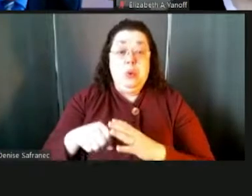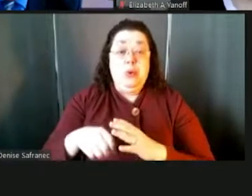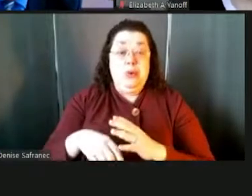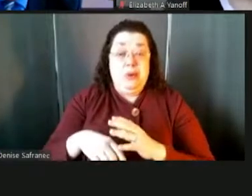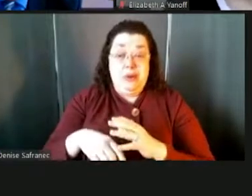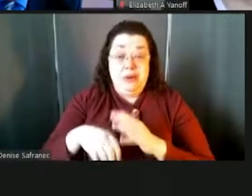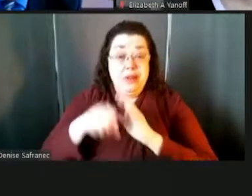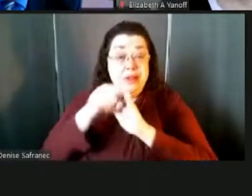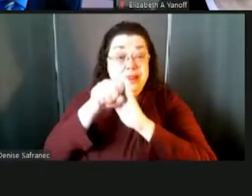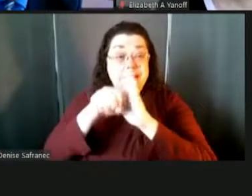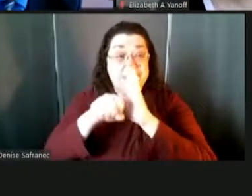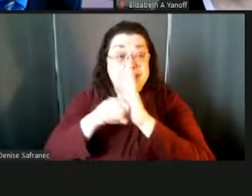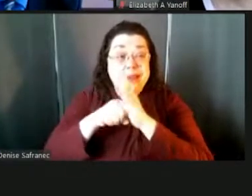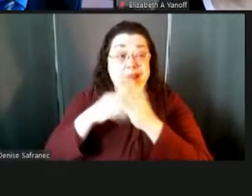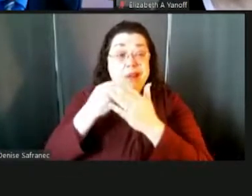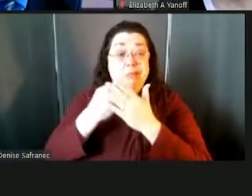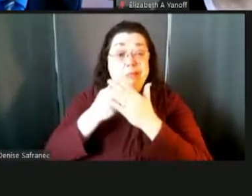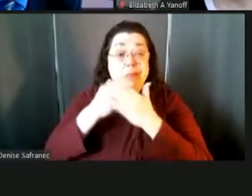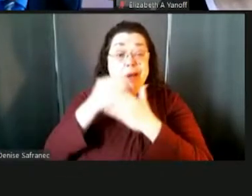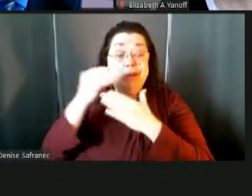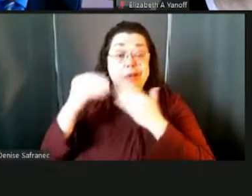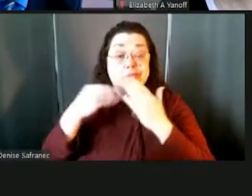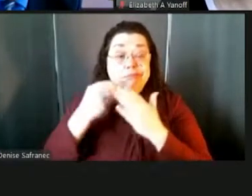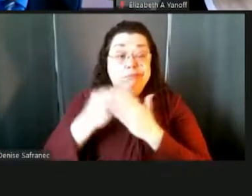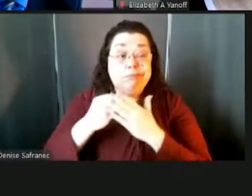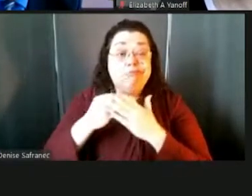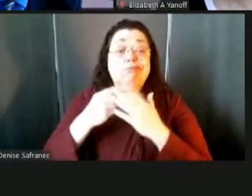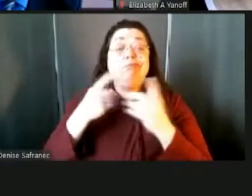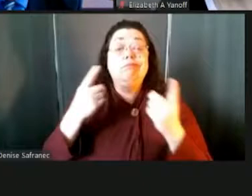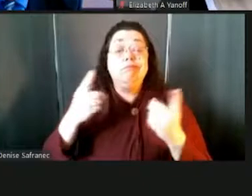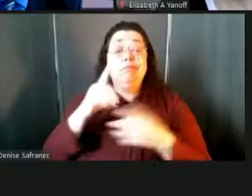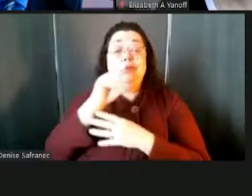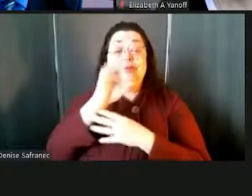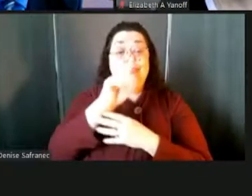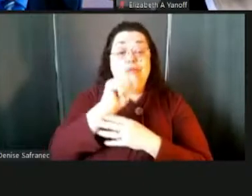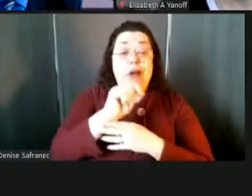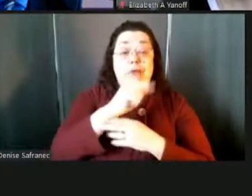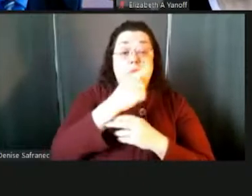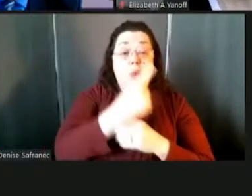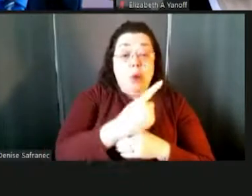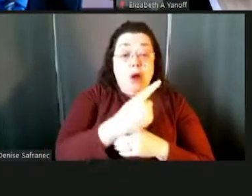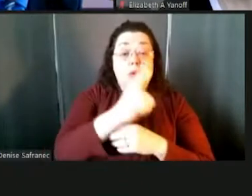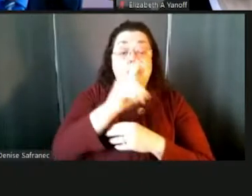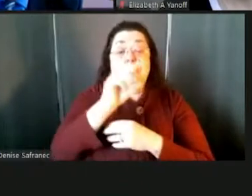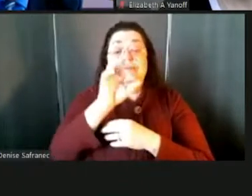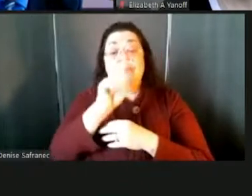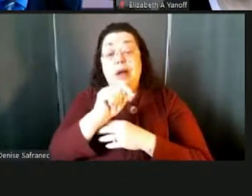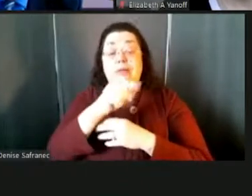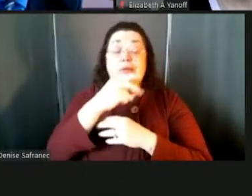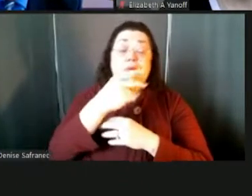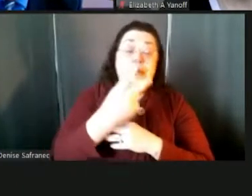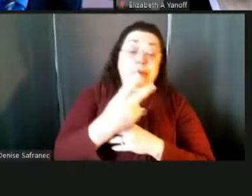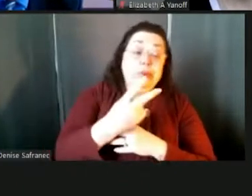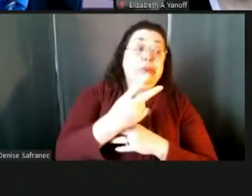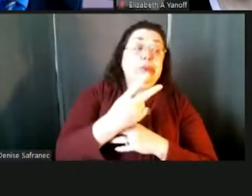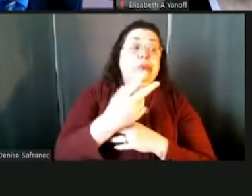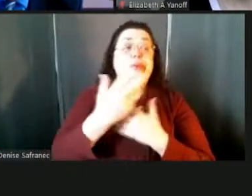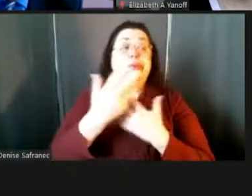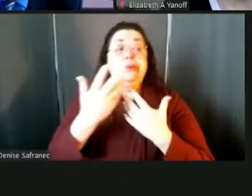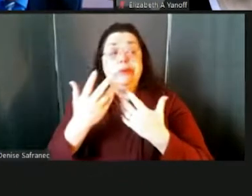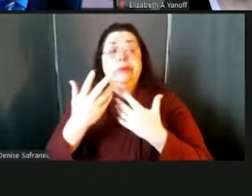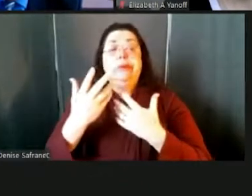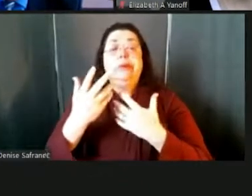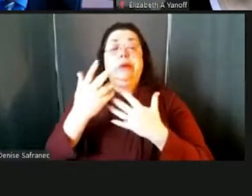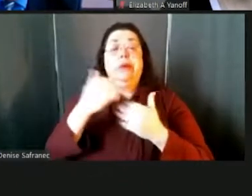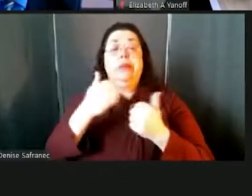rolling along. I think we were past our draft one and, you know, the typical budget is the executive budget comes out